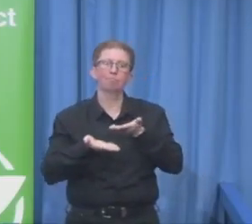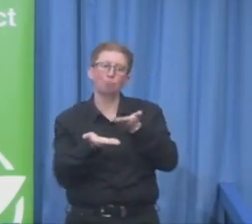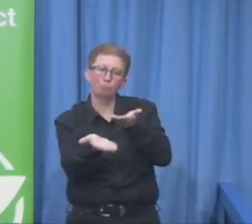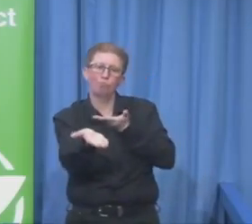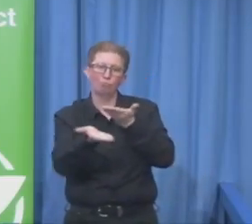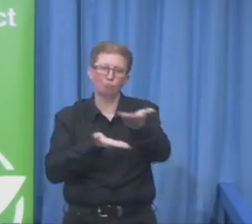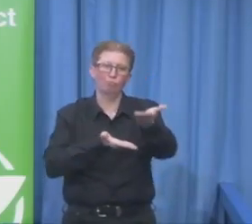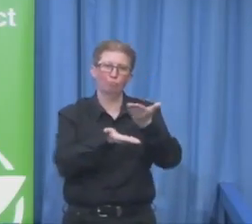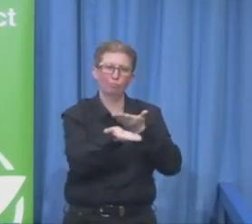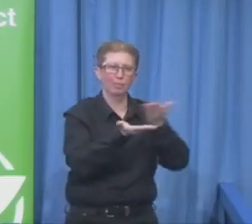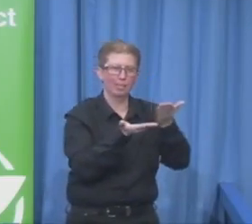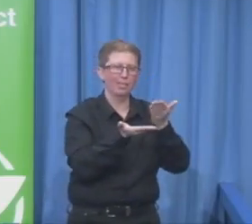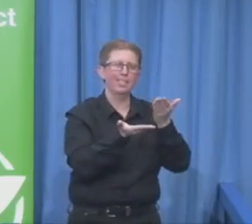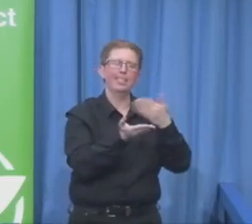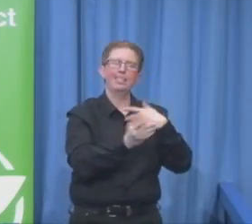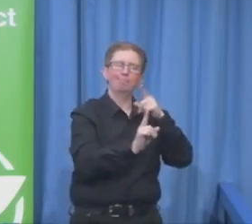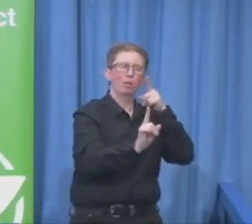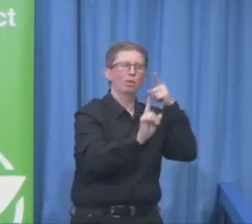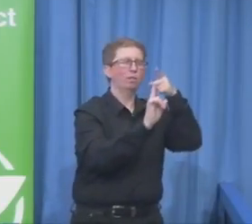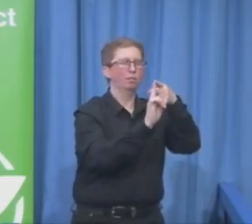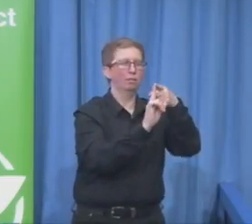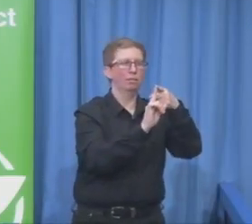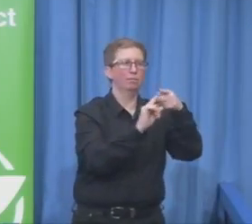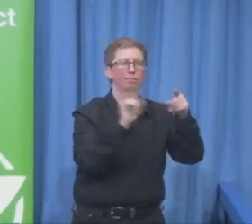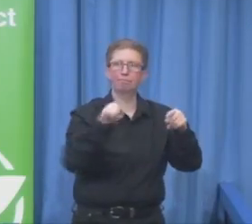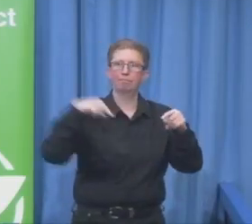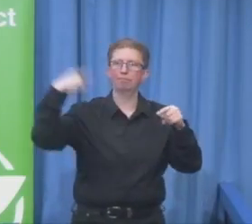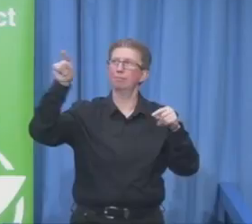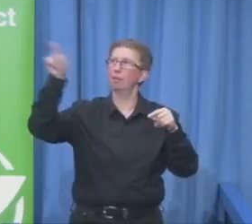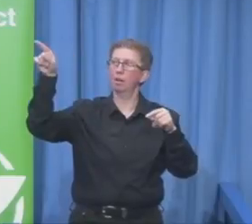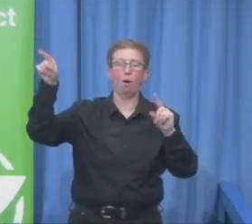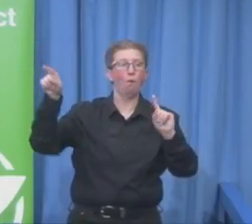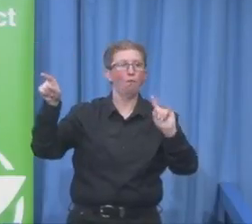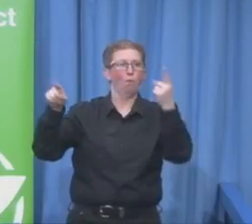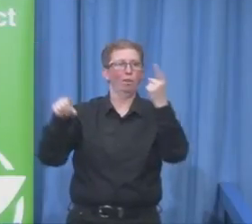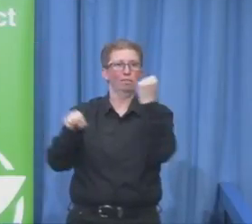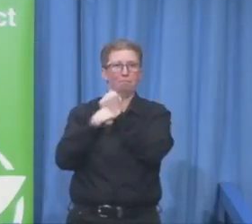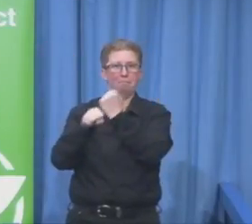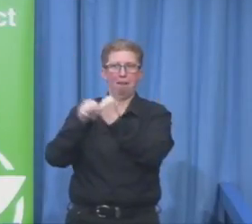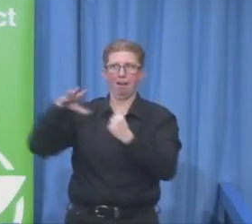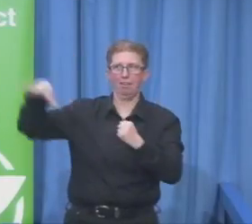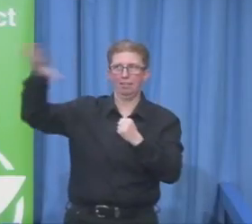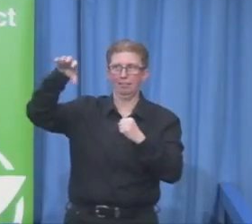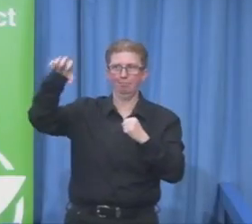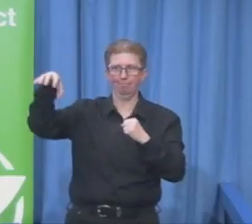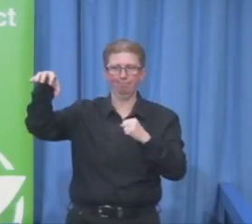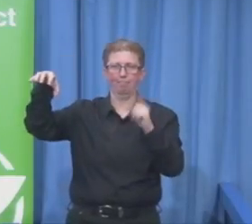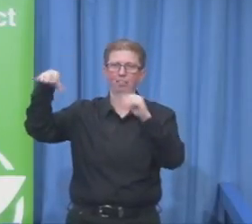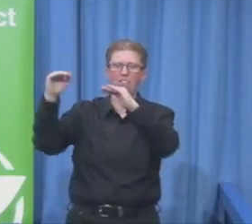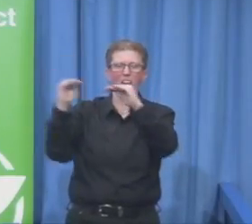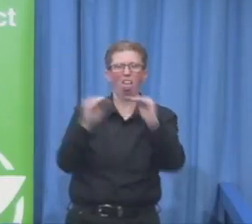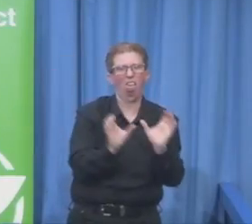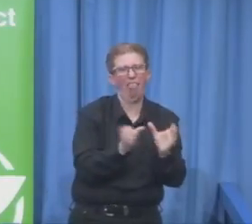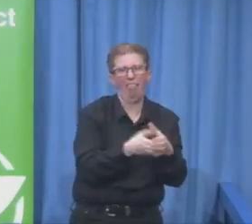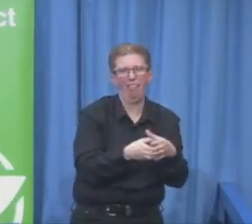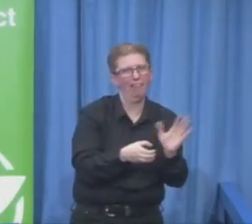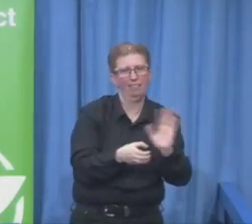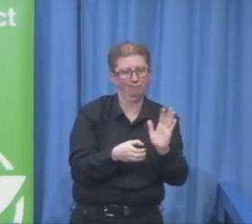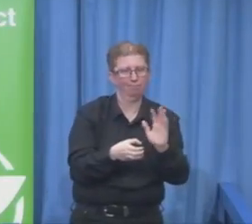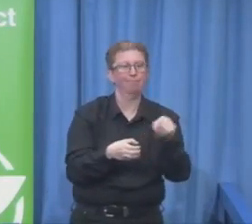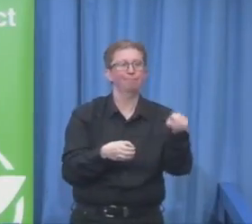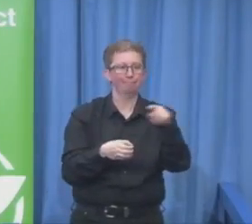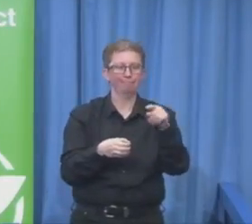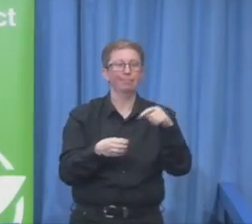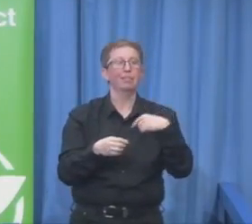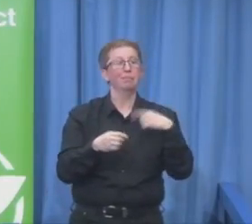place. And then, if they have found it, we support them in the company they are. And we support also the companies